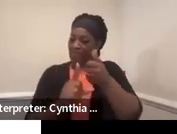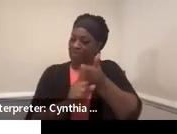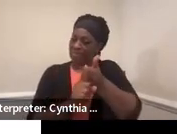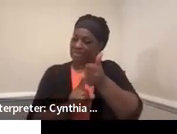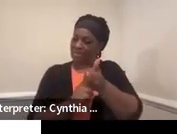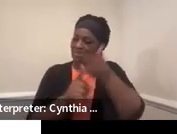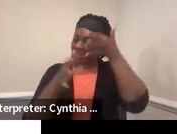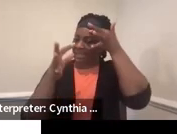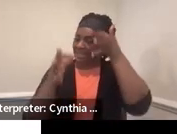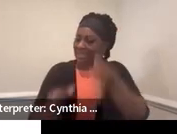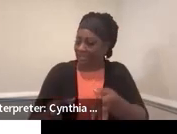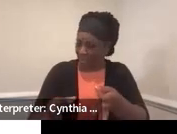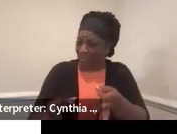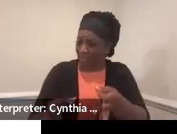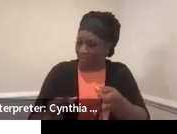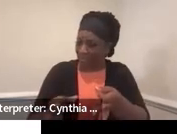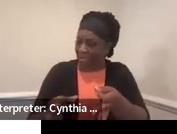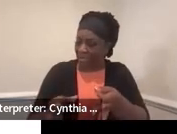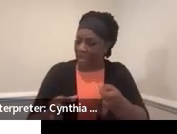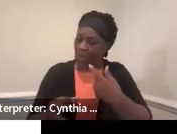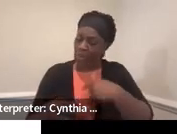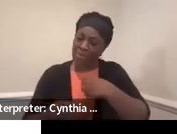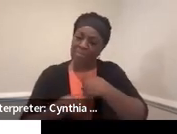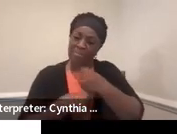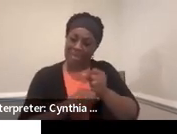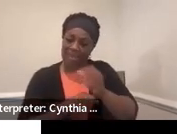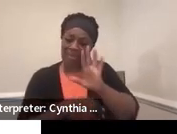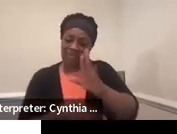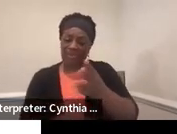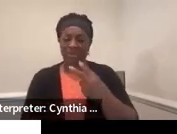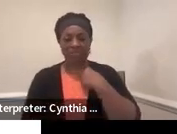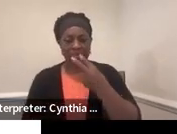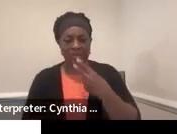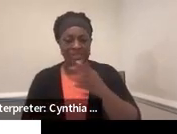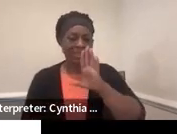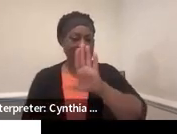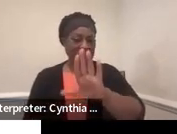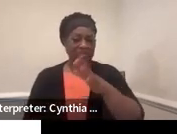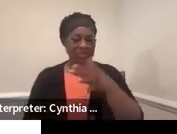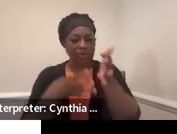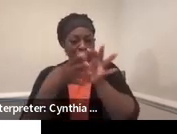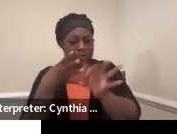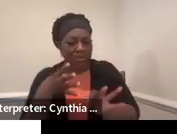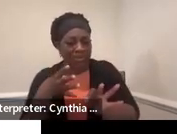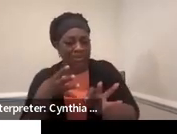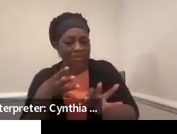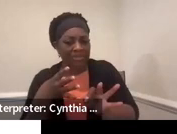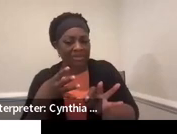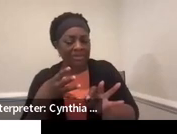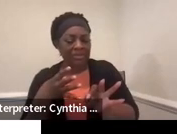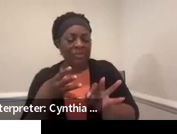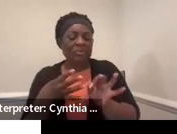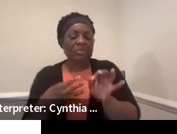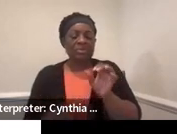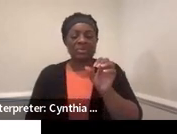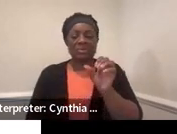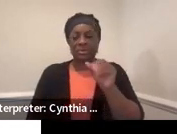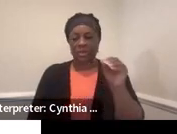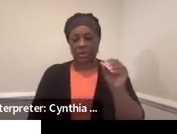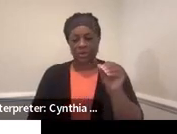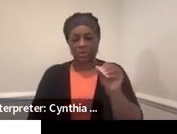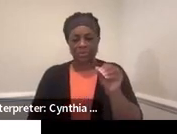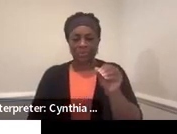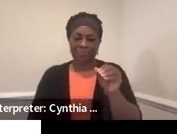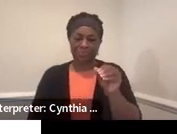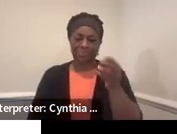the decision making, because it's their voice and their choice. So these